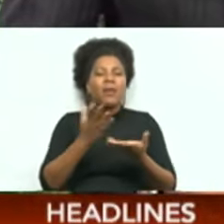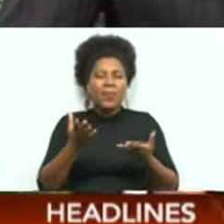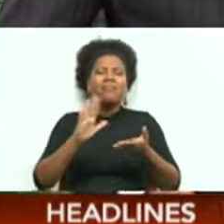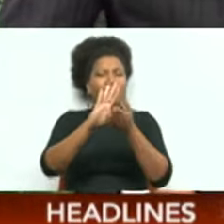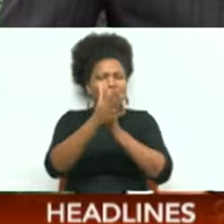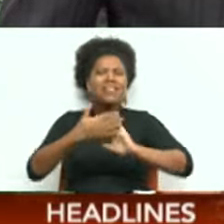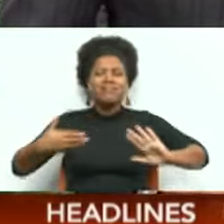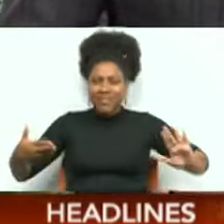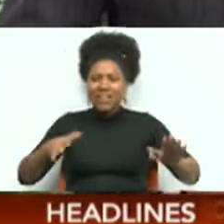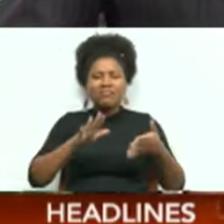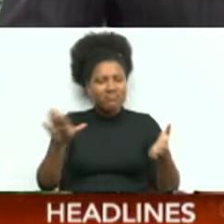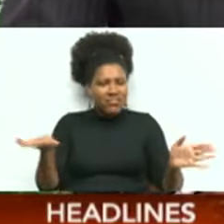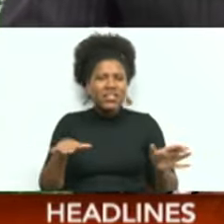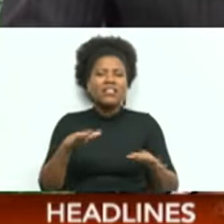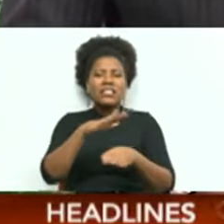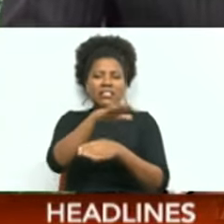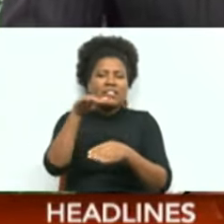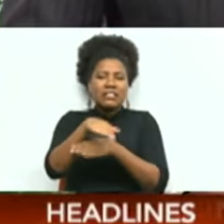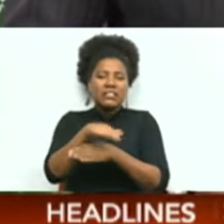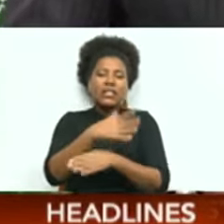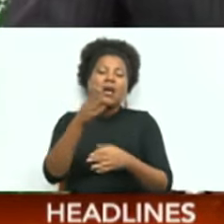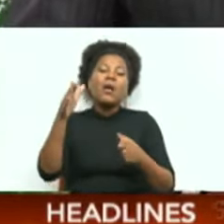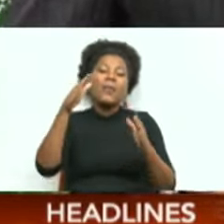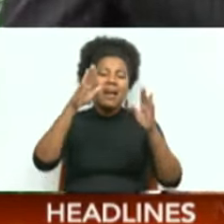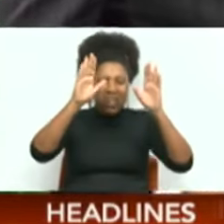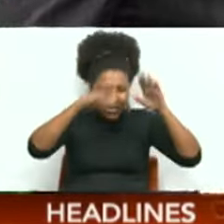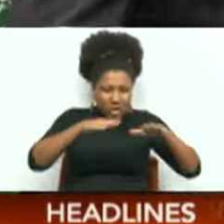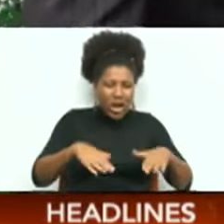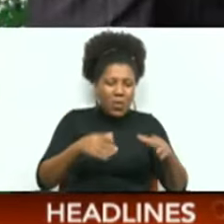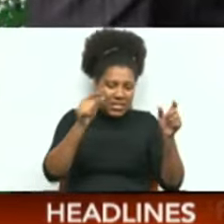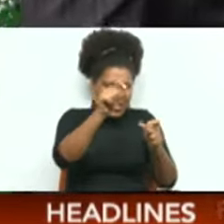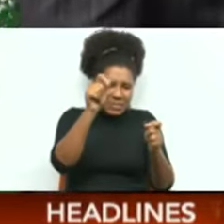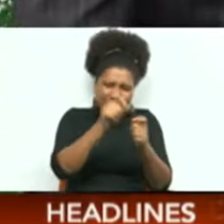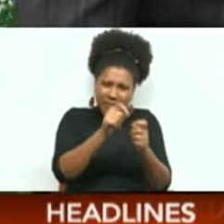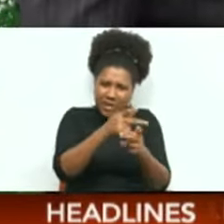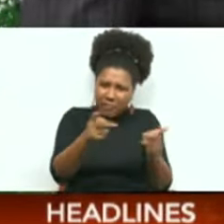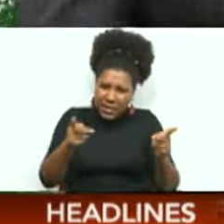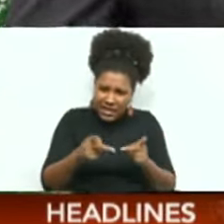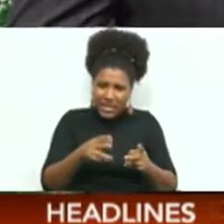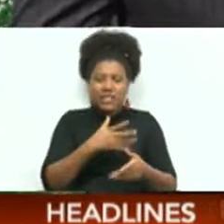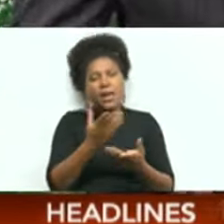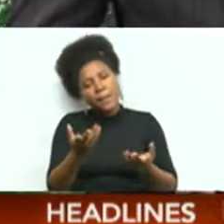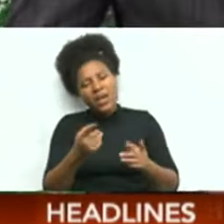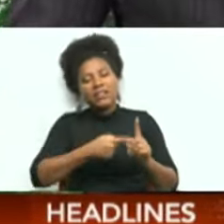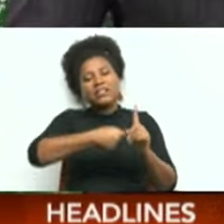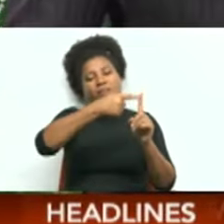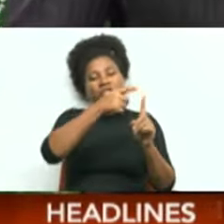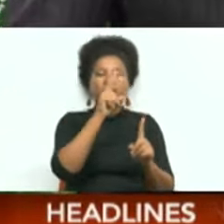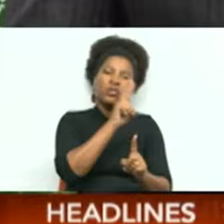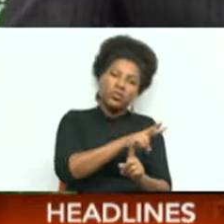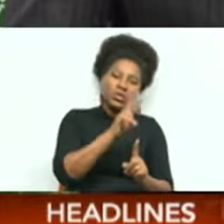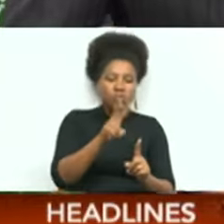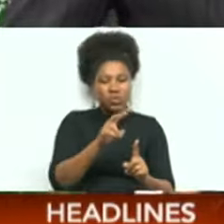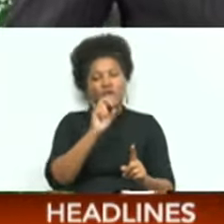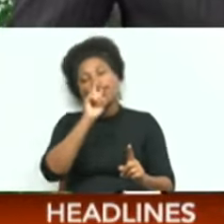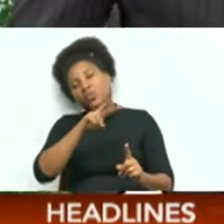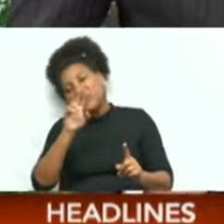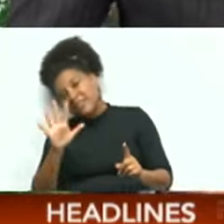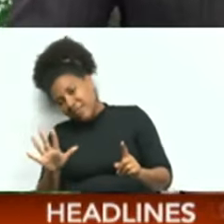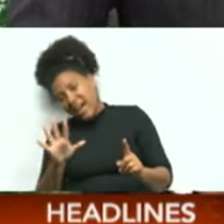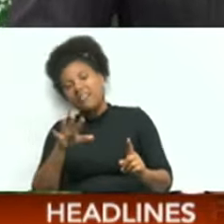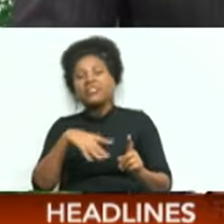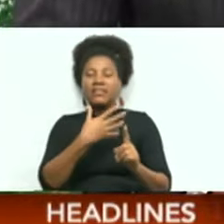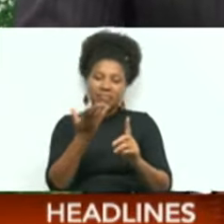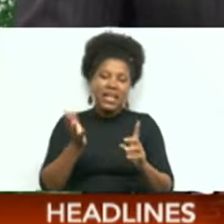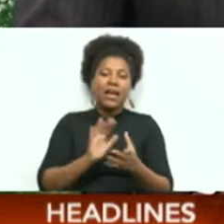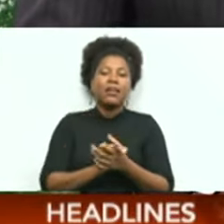conditions barring the odd isolated shower. But minimum low is fairly cool, between 22 to 25 degrees in some areas, trending cooler